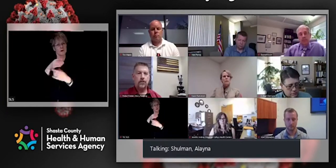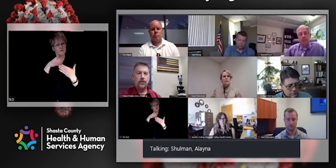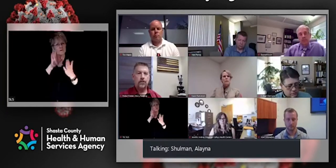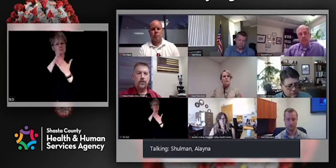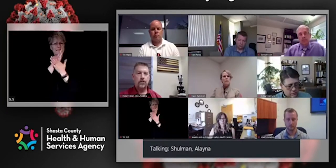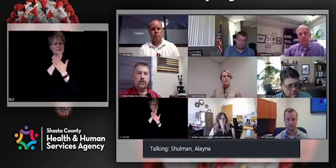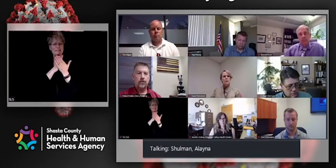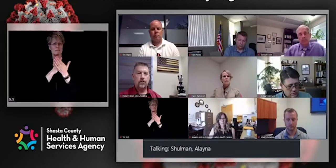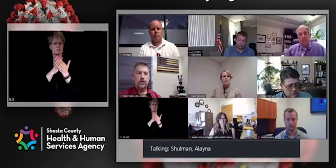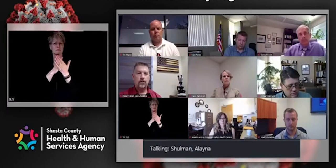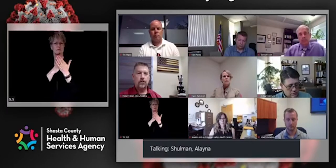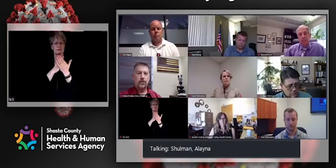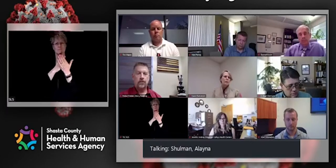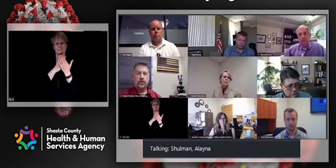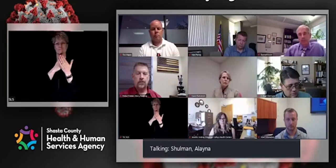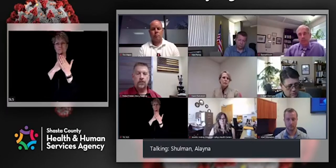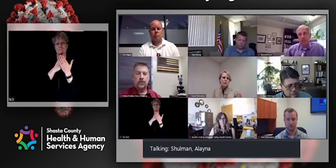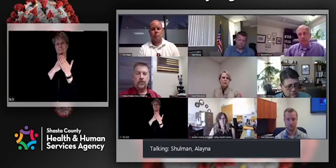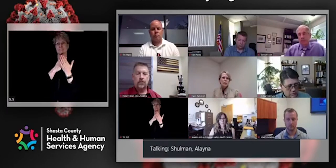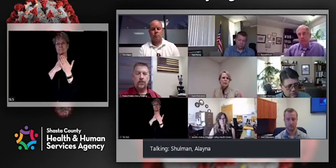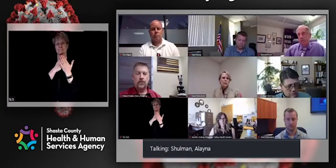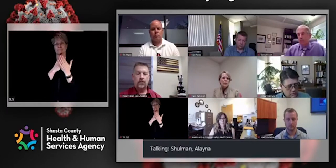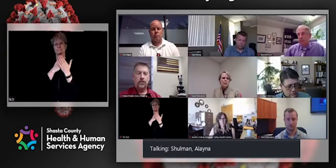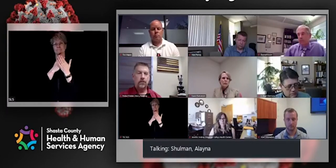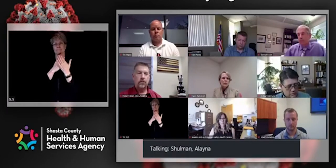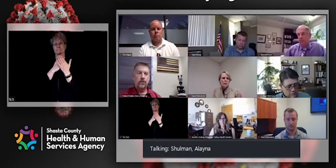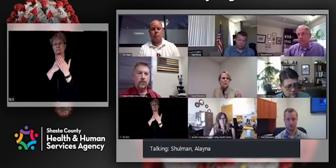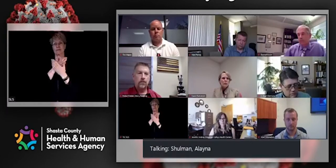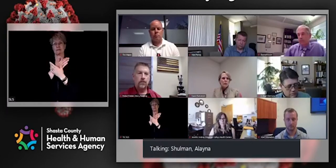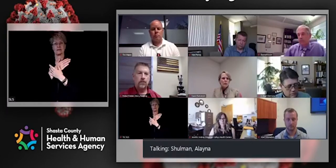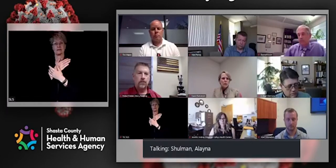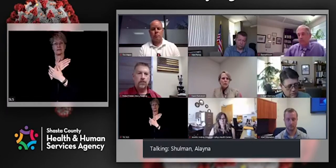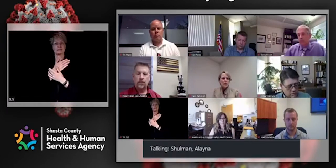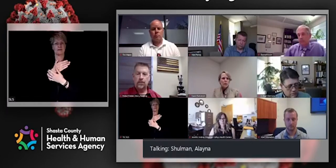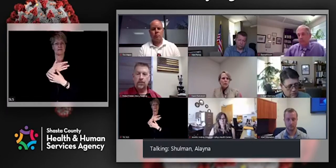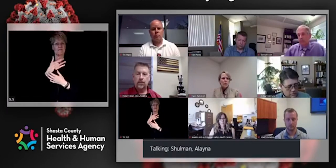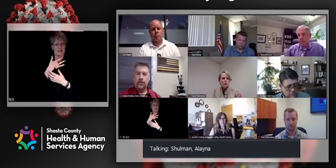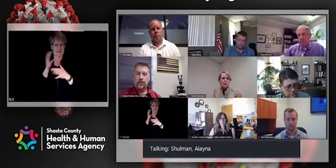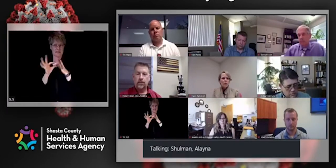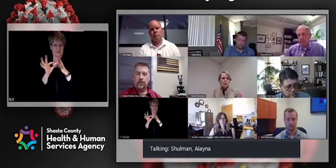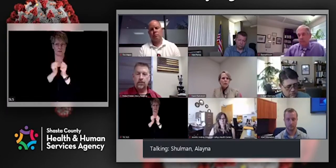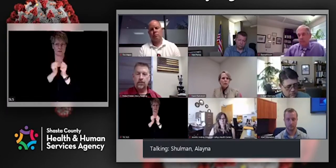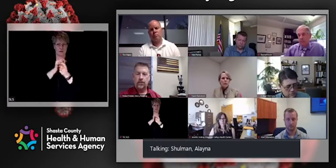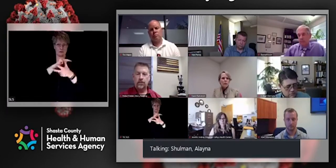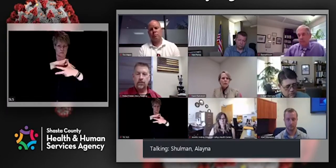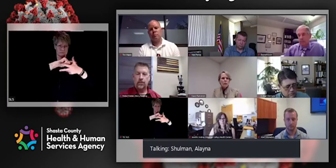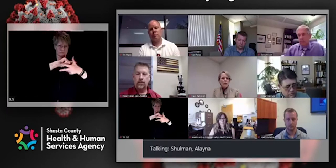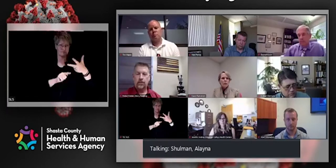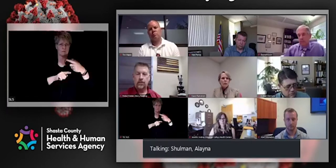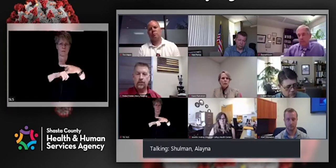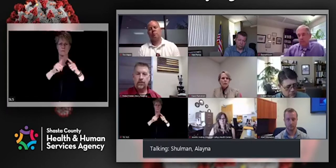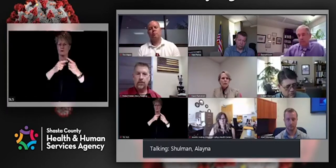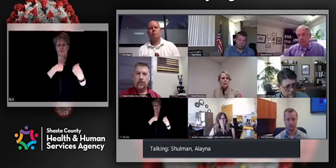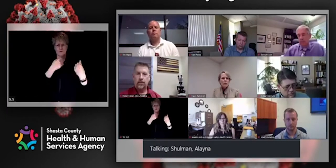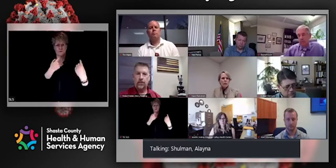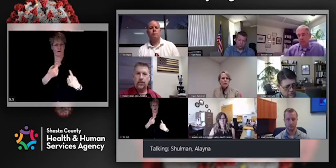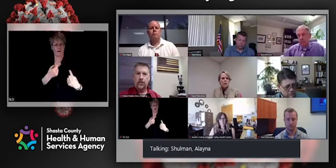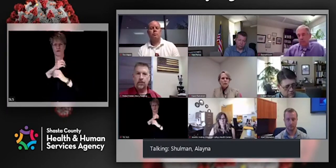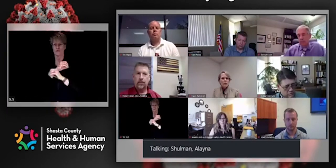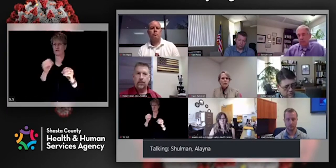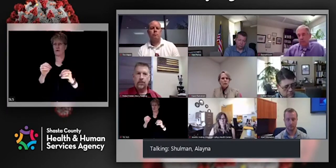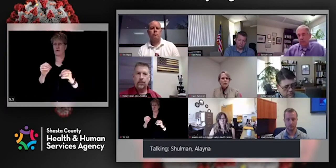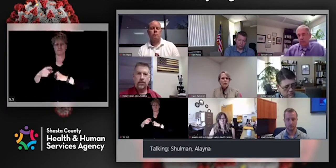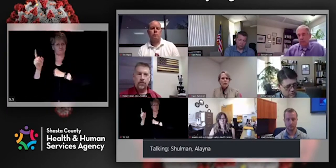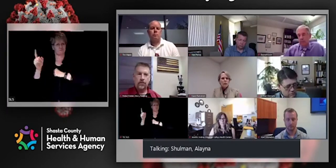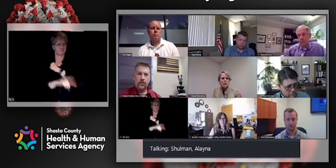of a, like, kind of public condemnation. So I just wanted to hear from you guys what, you know, what played into